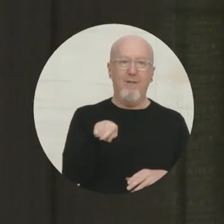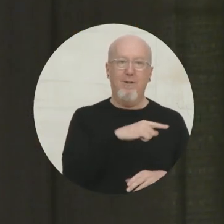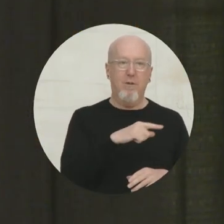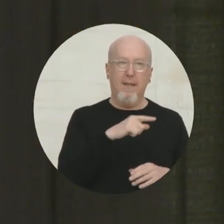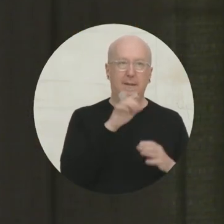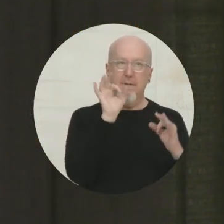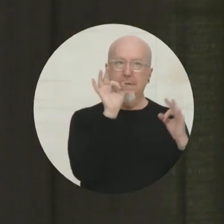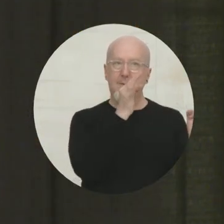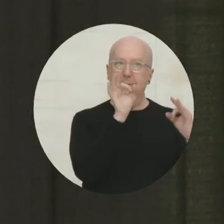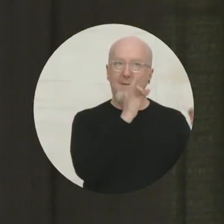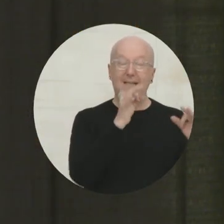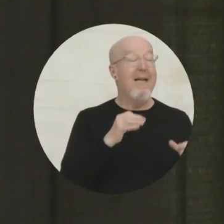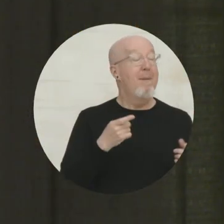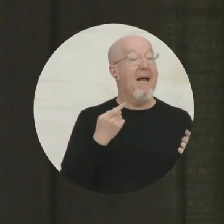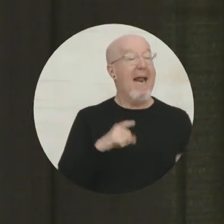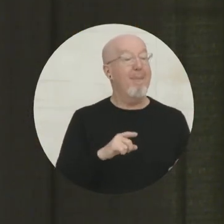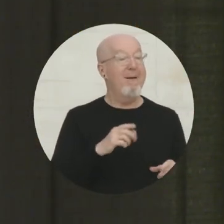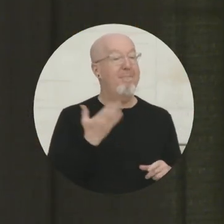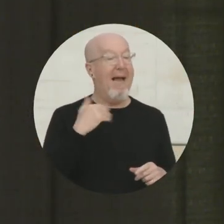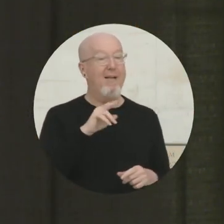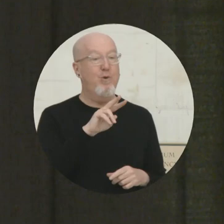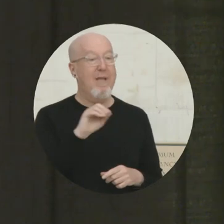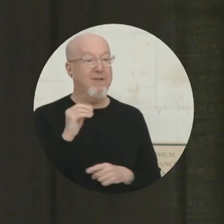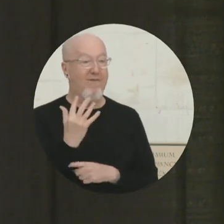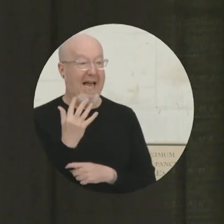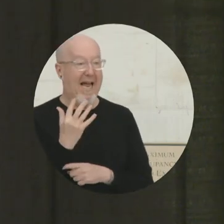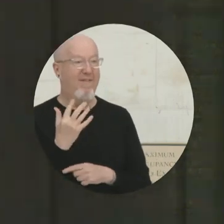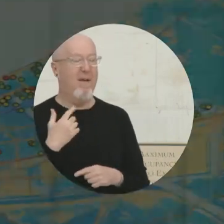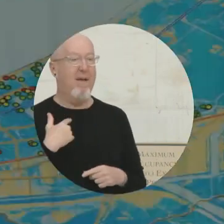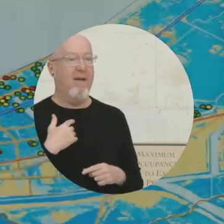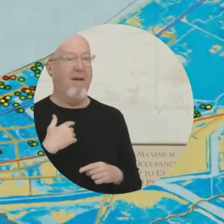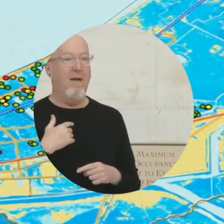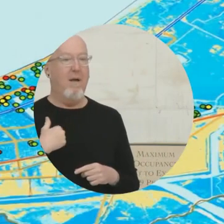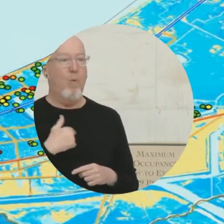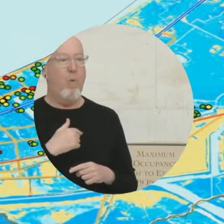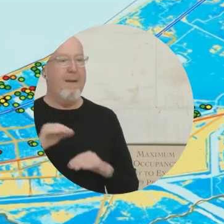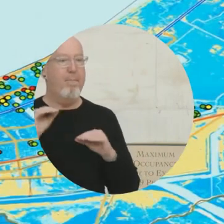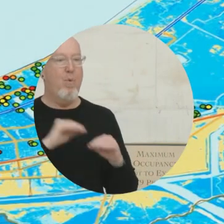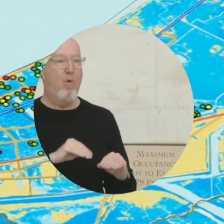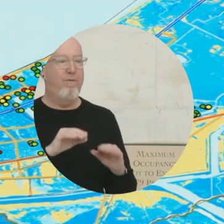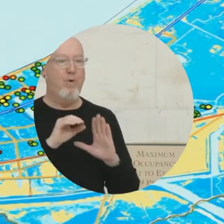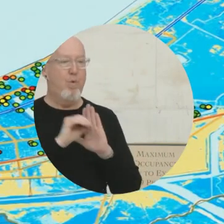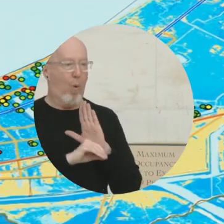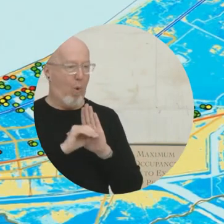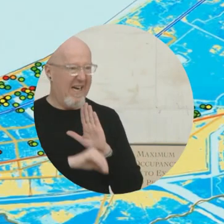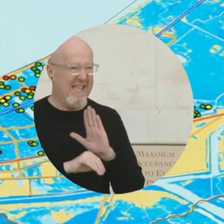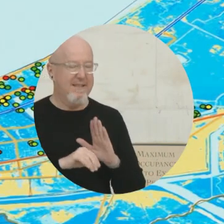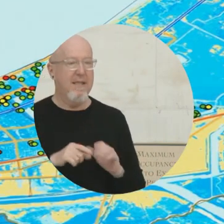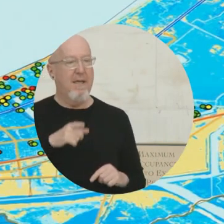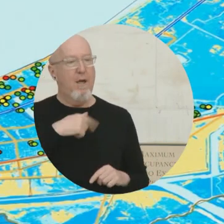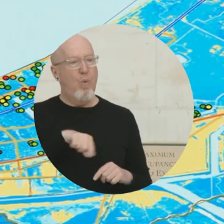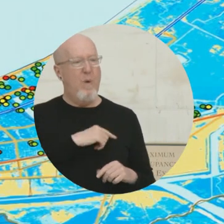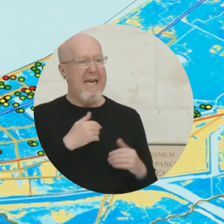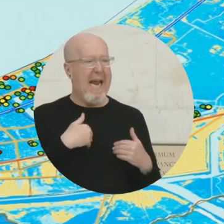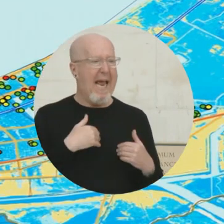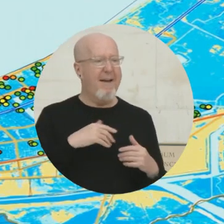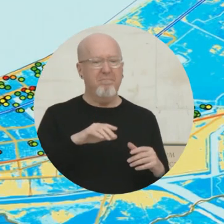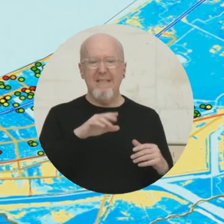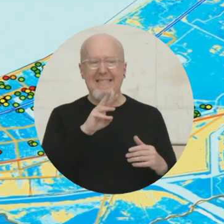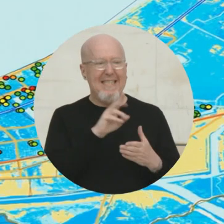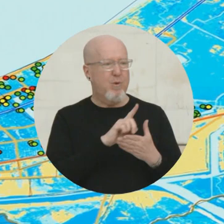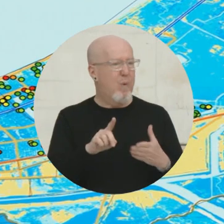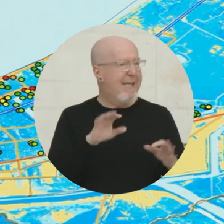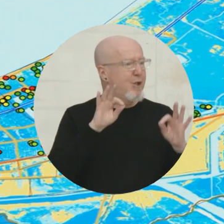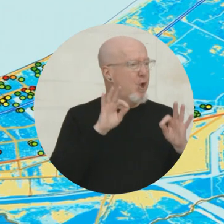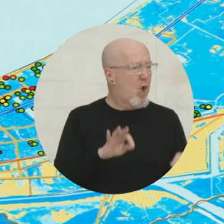began actually in 2005. We had moved down to New Orleans, Louisiana. And we had about six really good weeks there